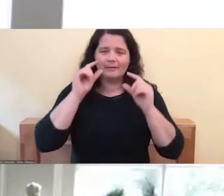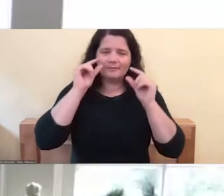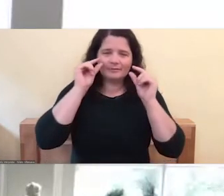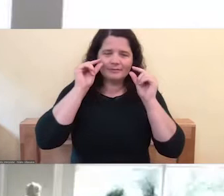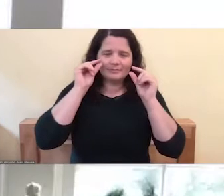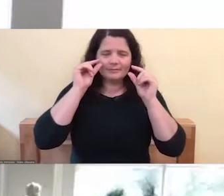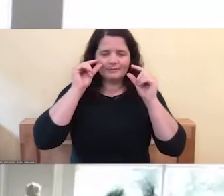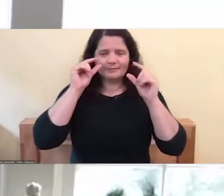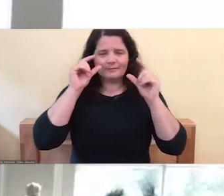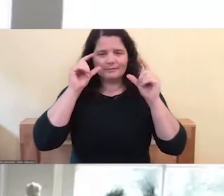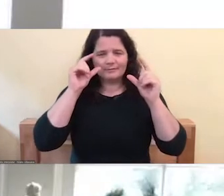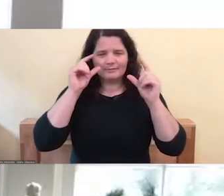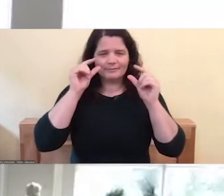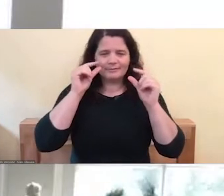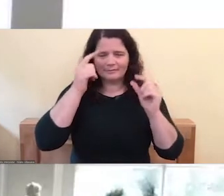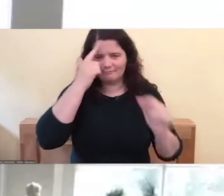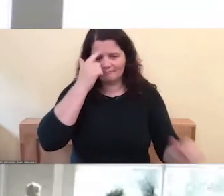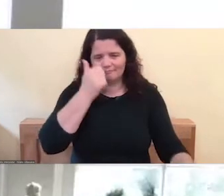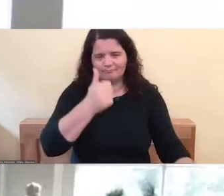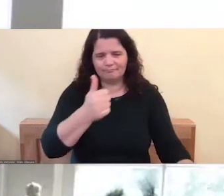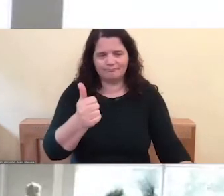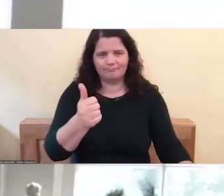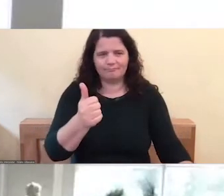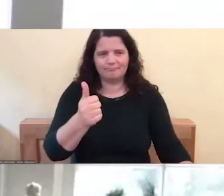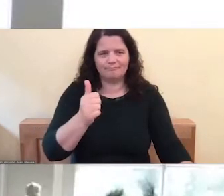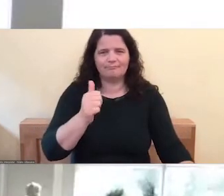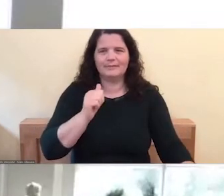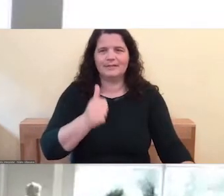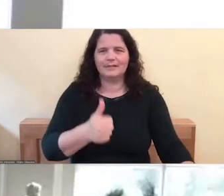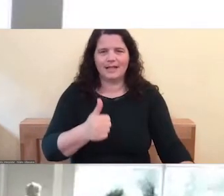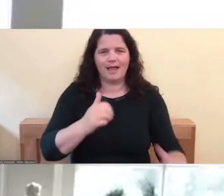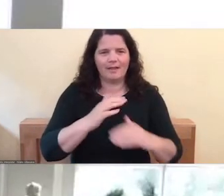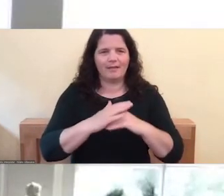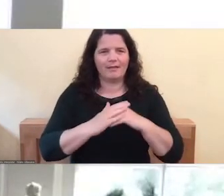just settling into a comfortable posture,